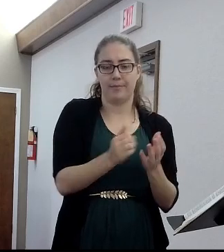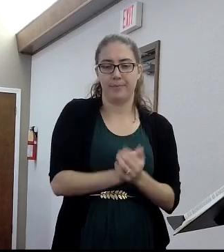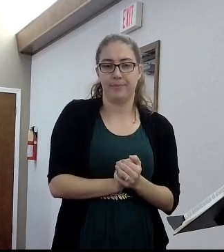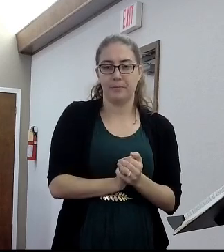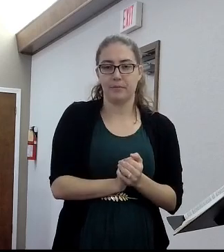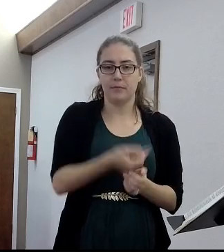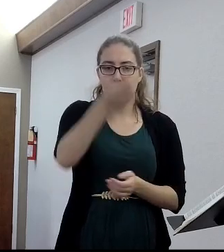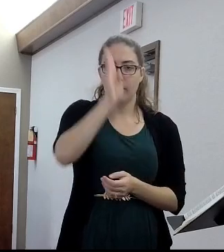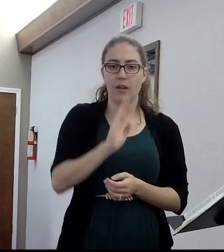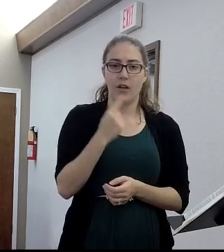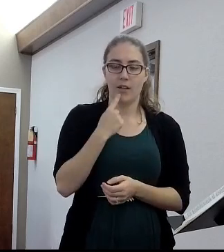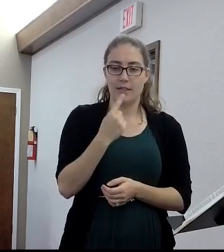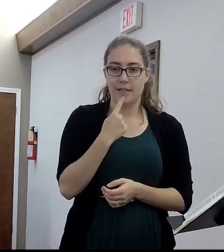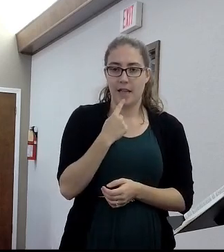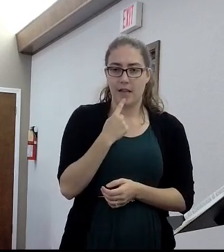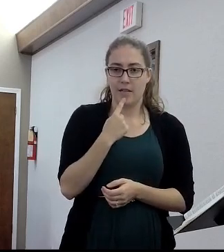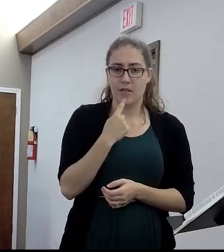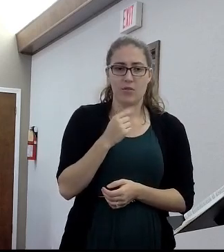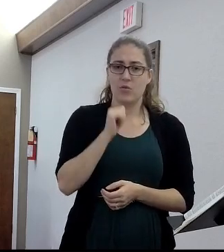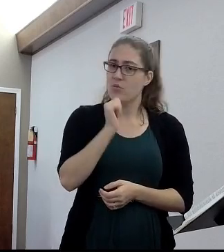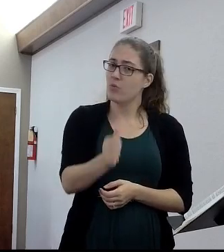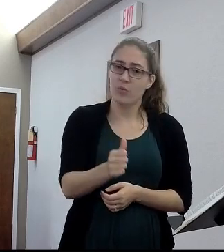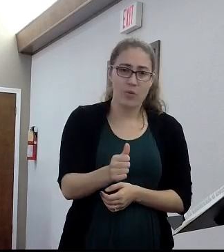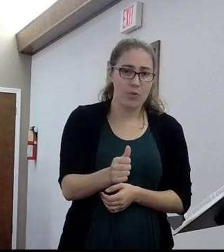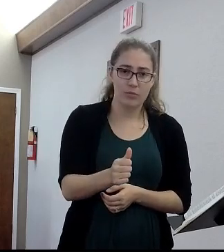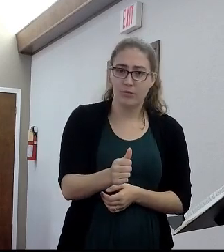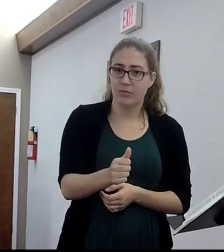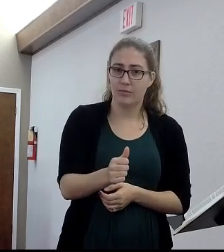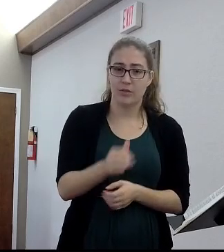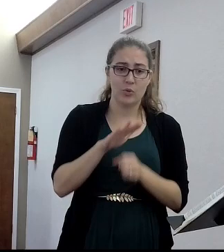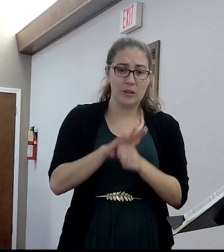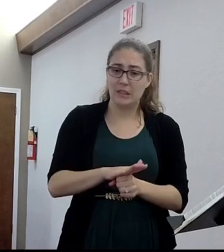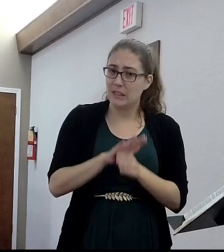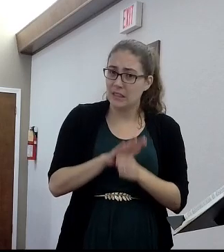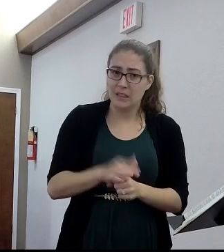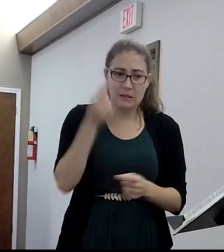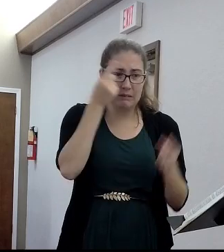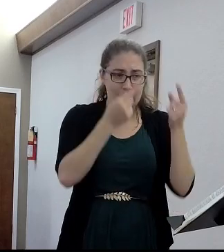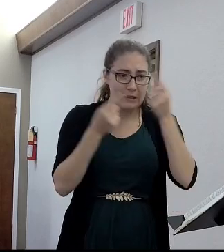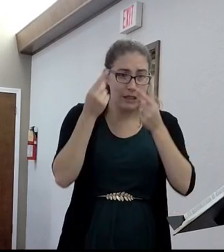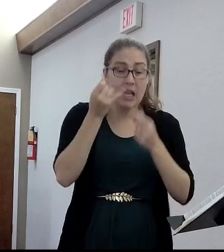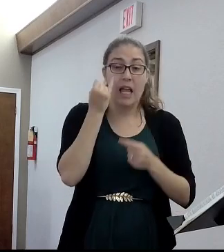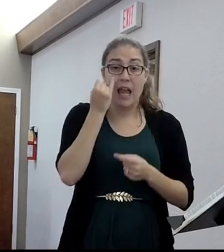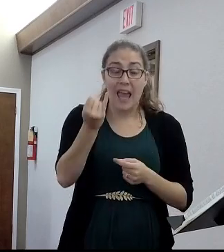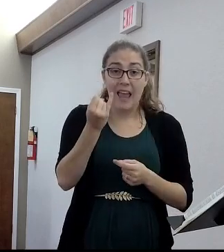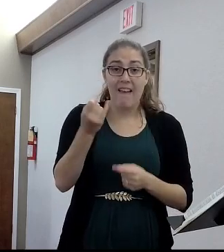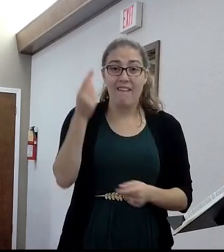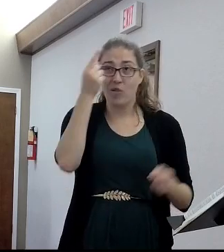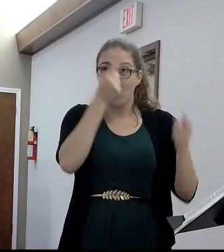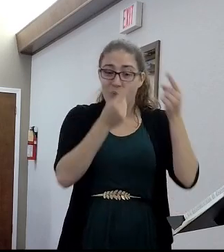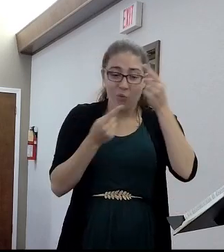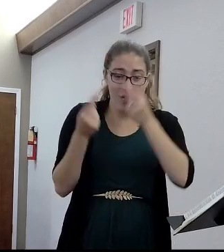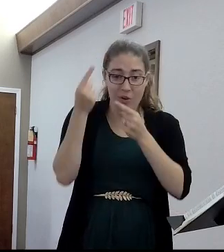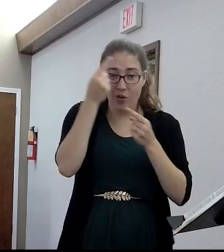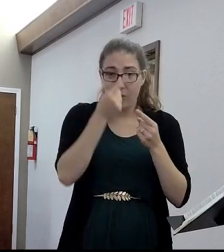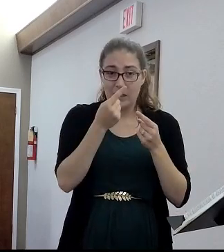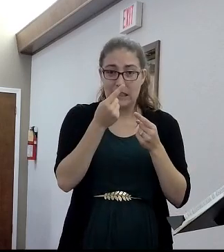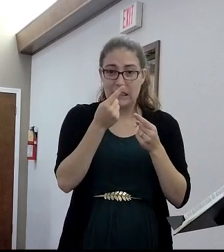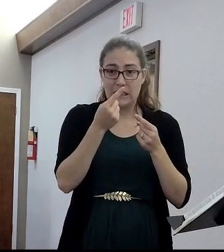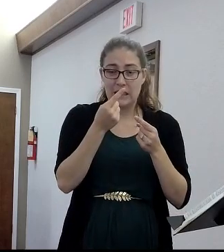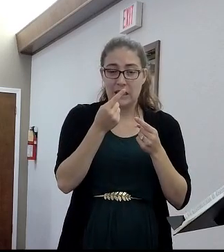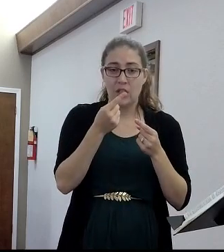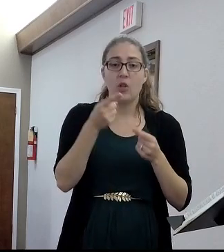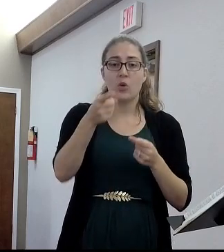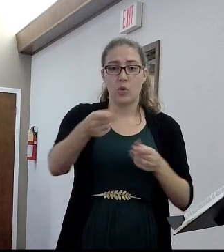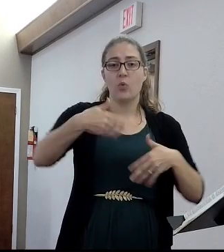And God says, don't be that way because if you do, you'll give in to your fear. Serve me, I'll take care of